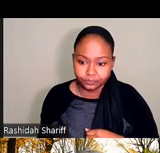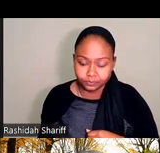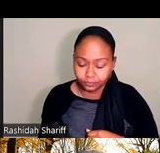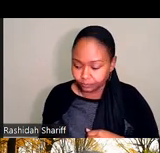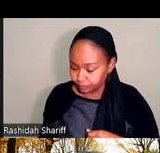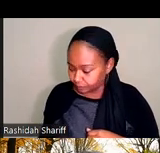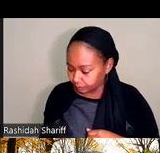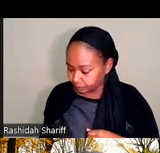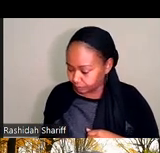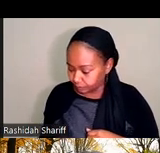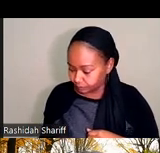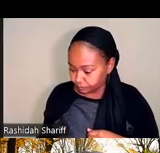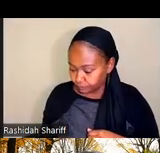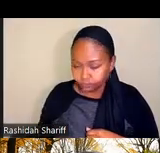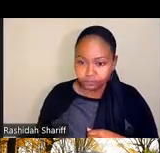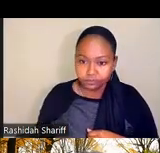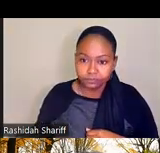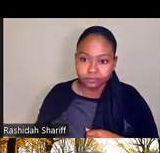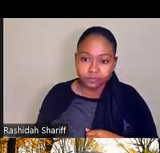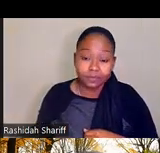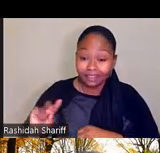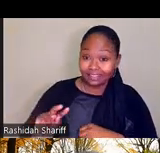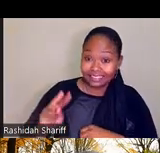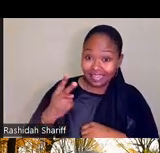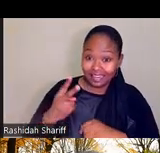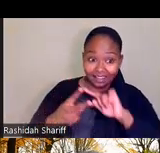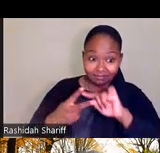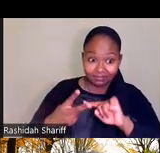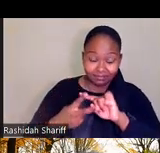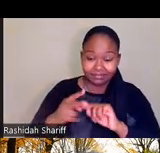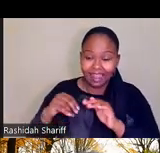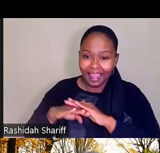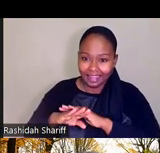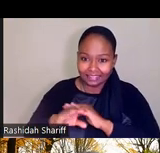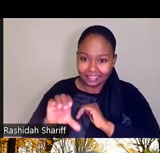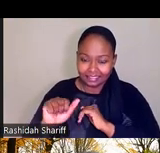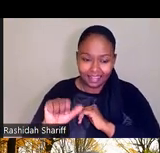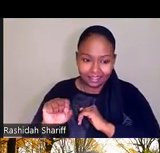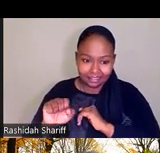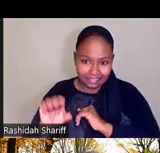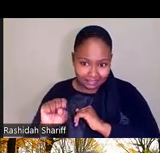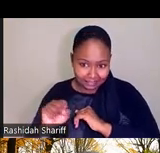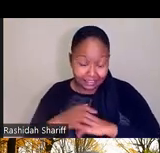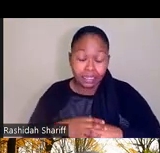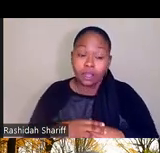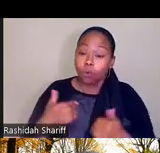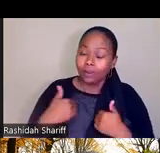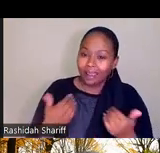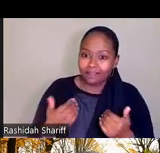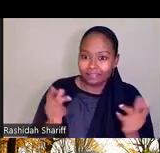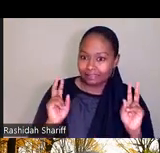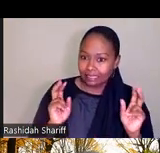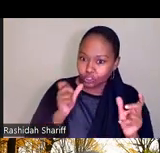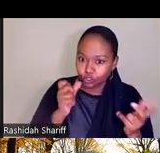Rosie. The second is access. So even if we fix the financing of our system, we still have an issue where not everyone